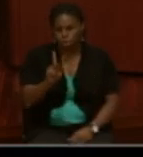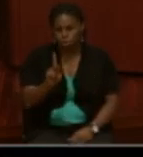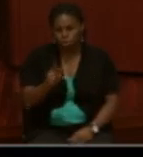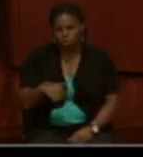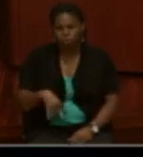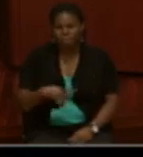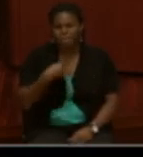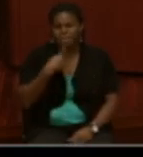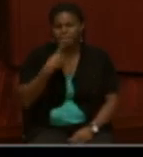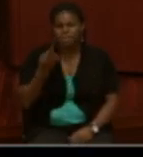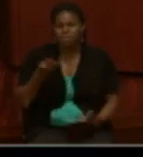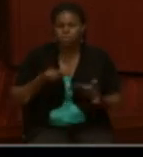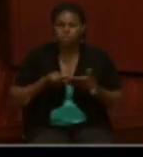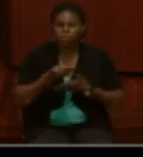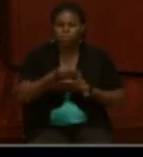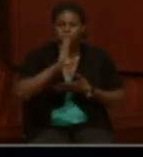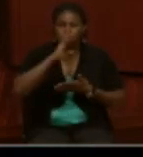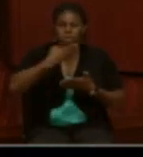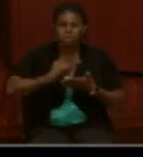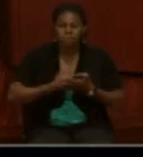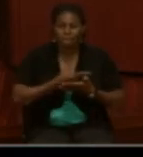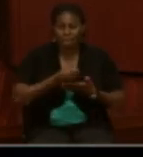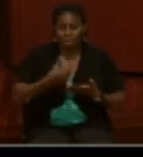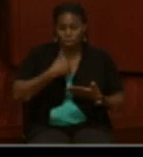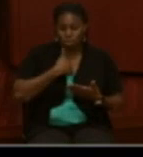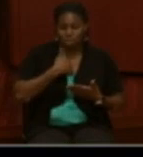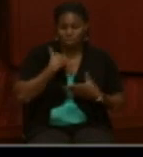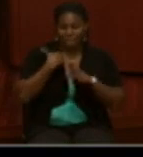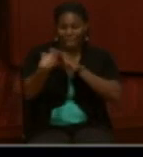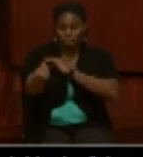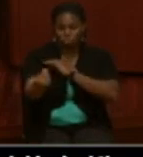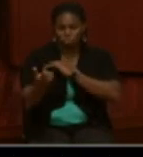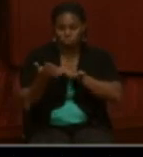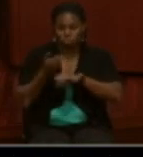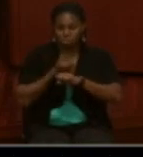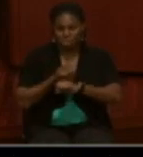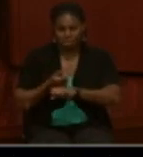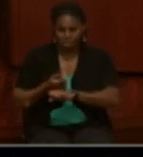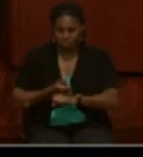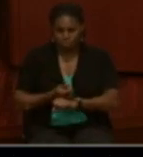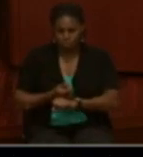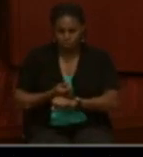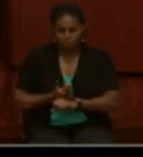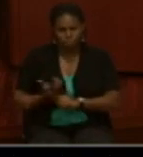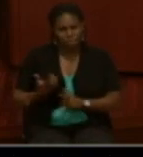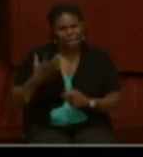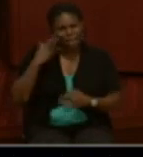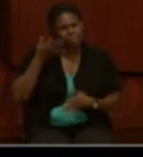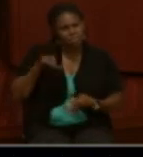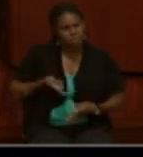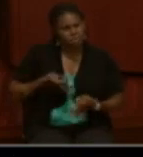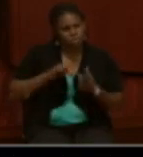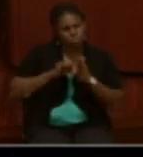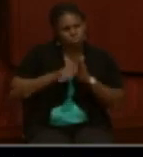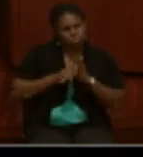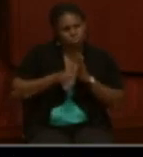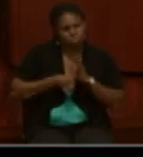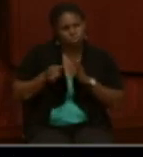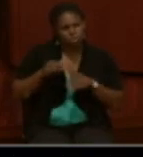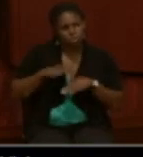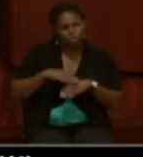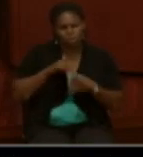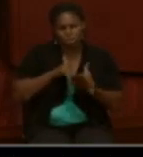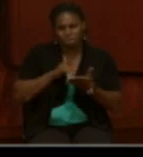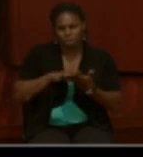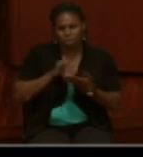states that she purchased her son and herself out of slavery. And I've chosen to highlight this document for a very specific